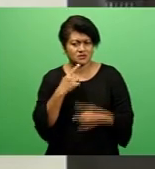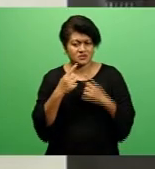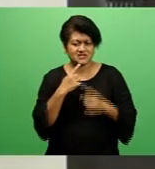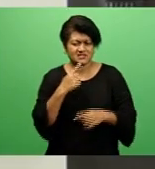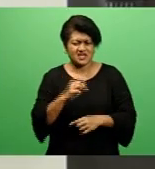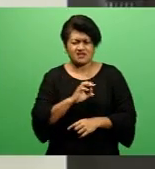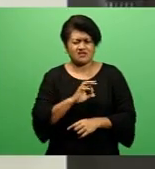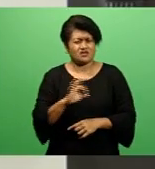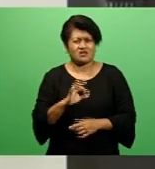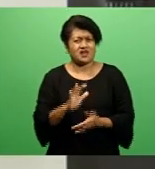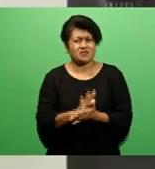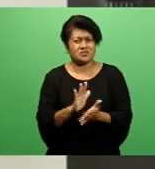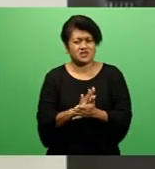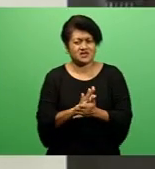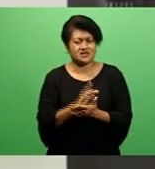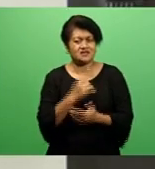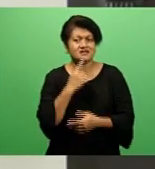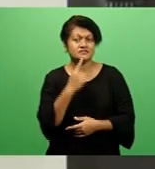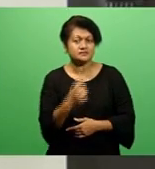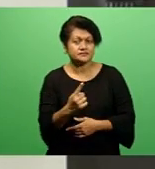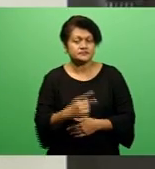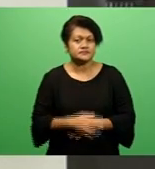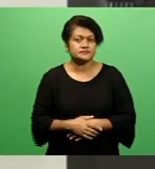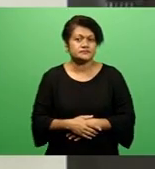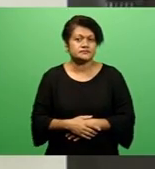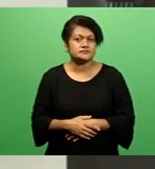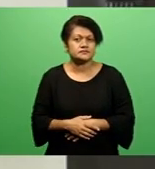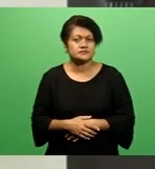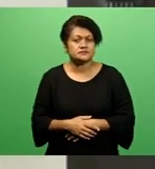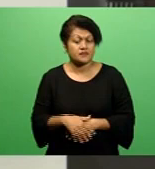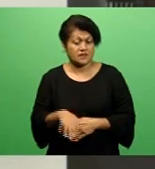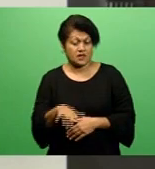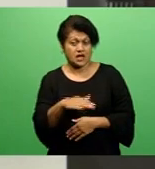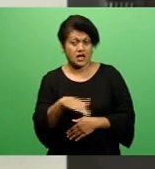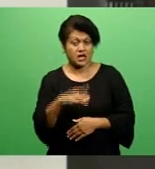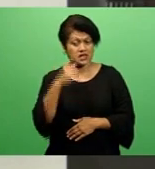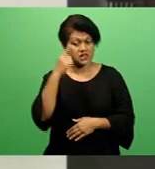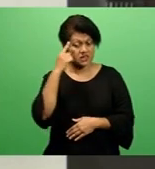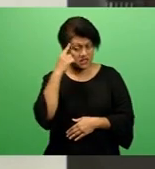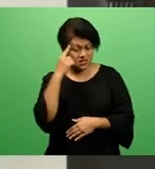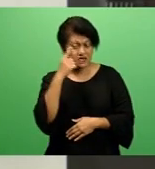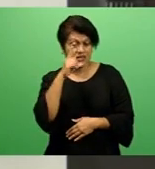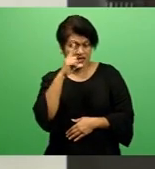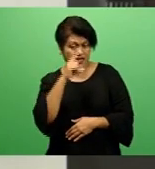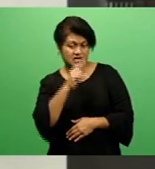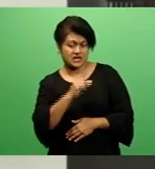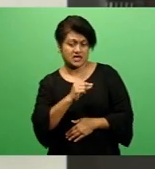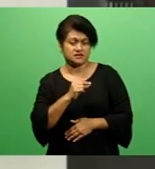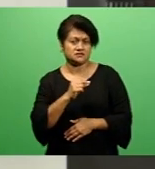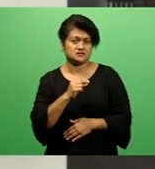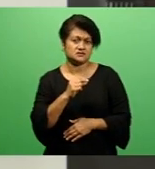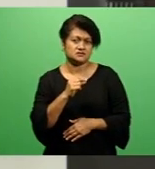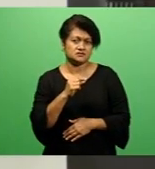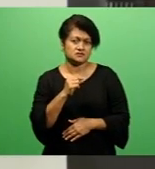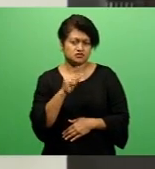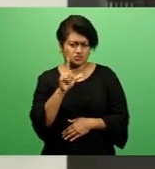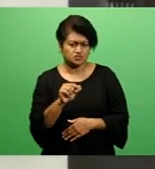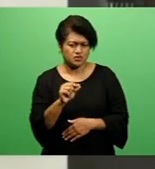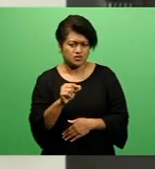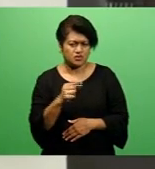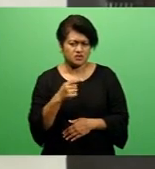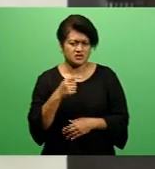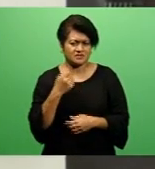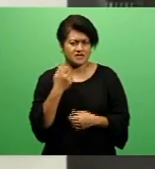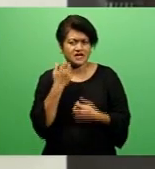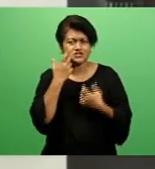intent on sowing seeds of division, they think that they can do so by exploiting these human differences,